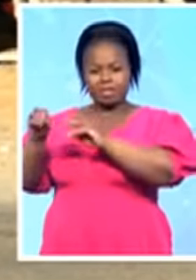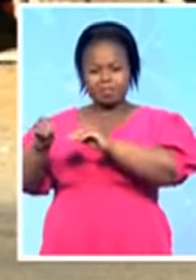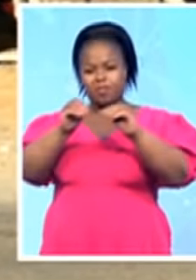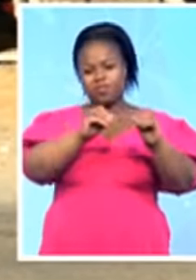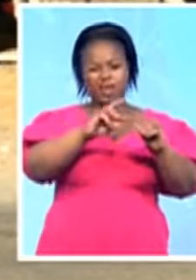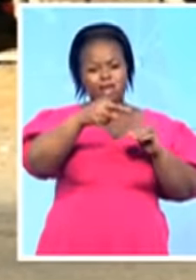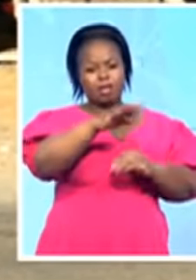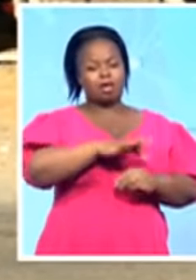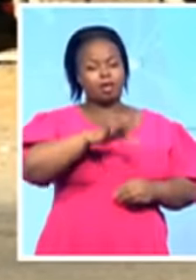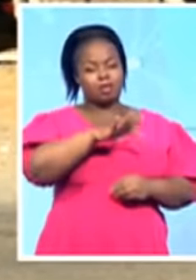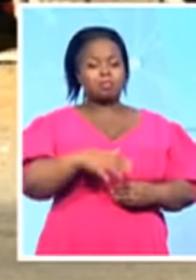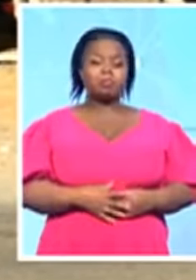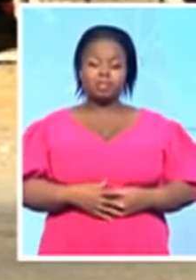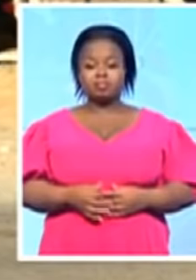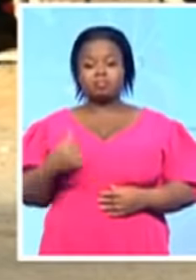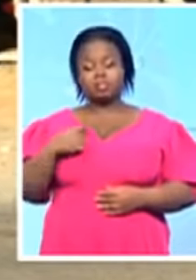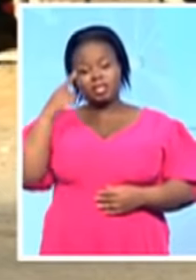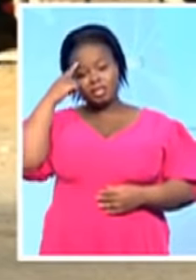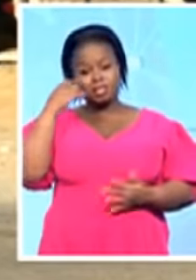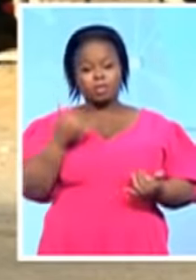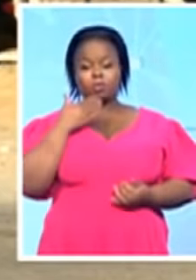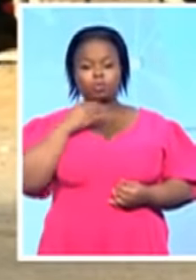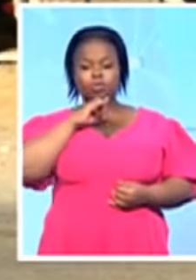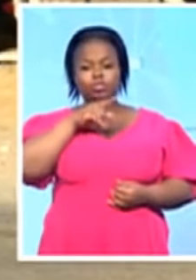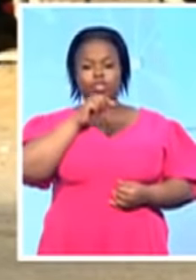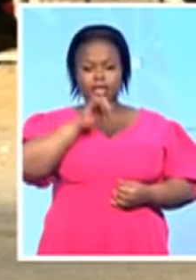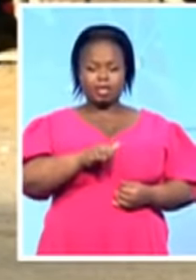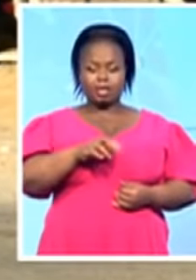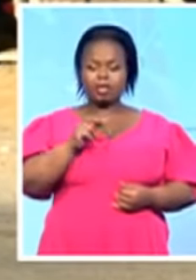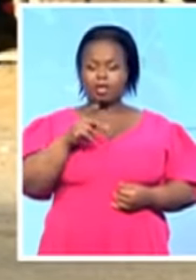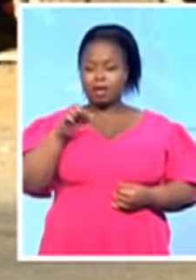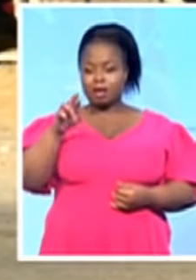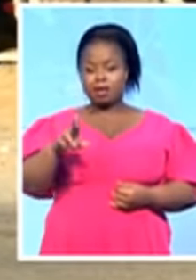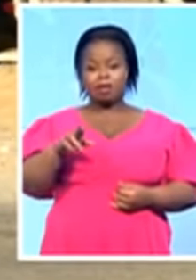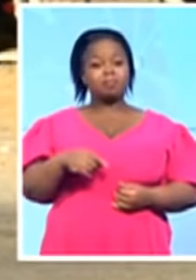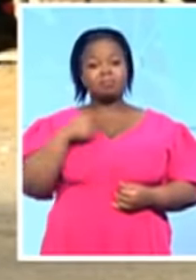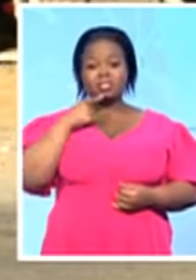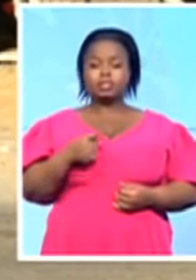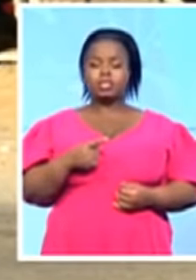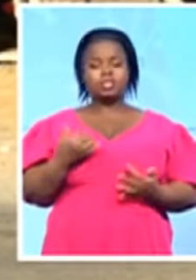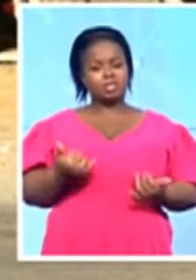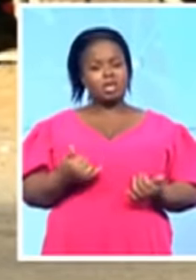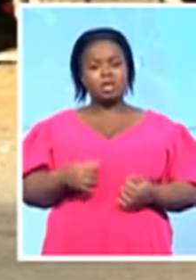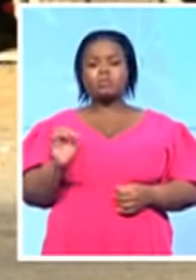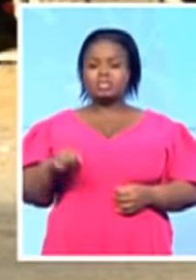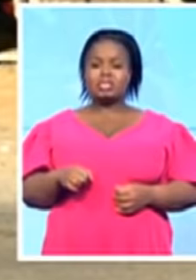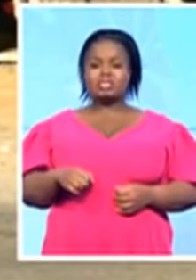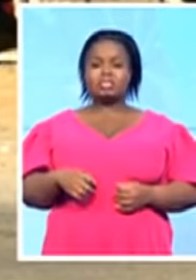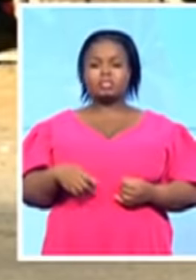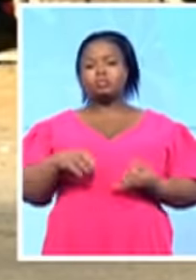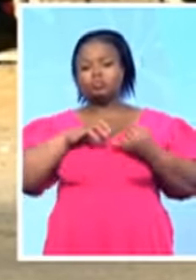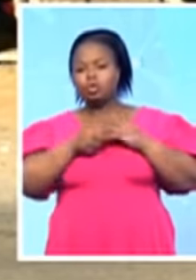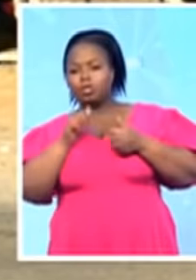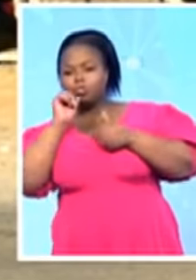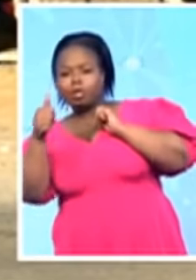Ajay Naika, when you were speaking to him earlier on, was saying that it is a bit of a cat and mouse game insofar as the police and the